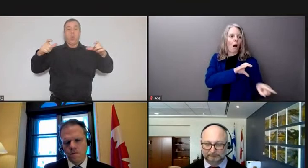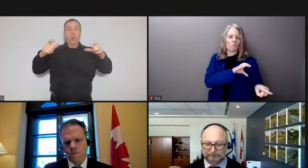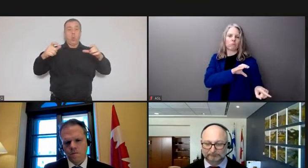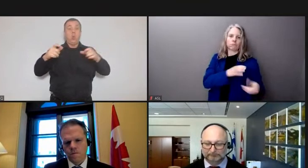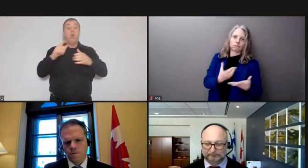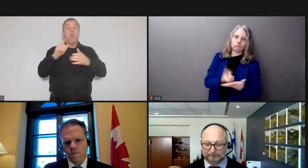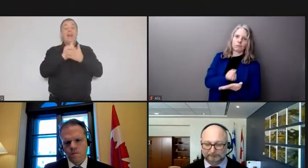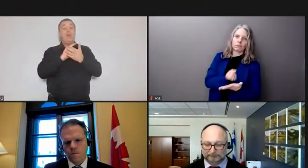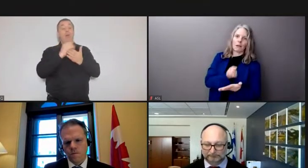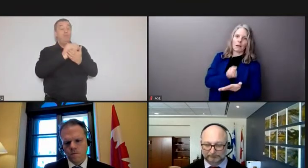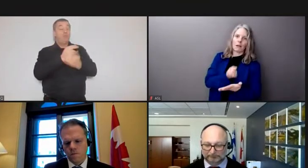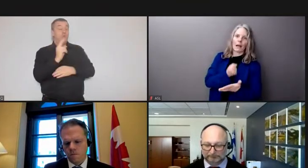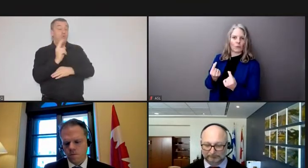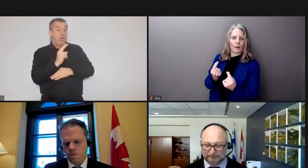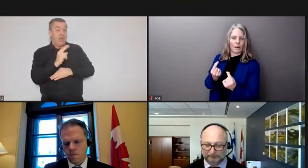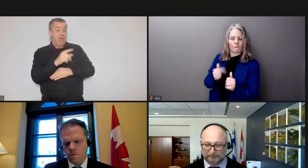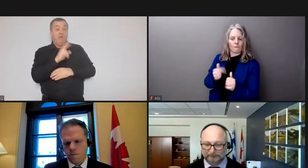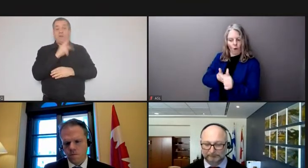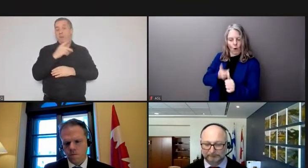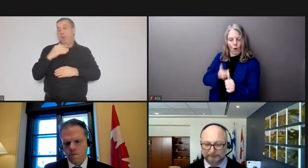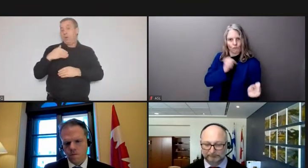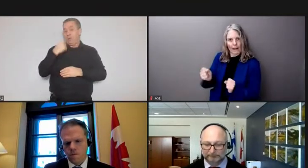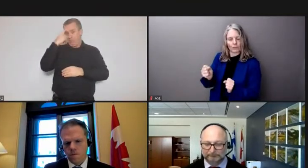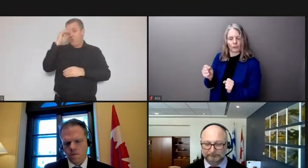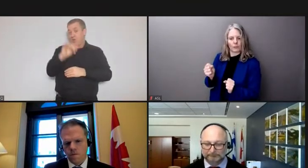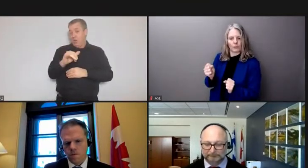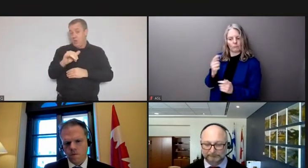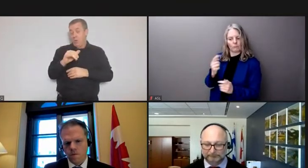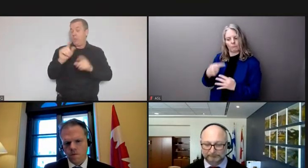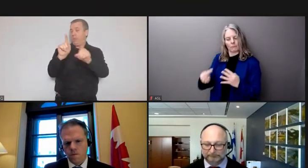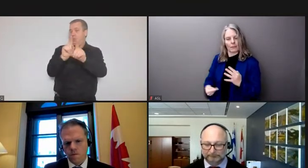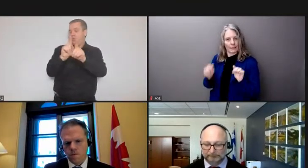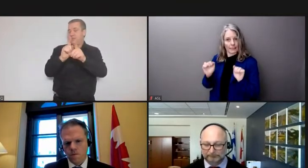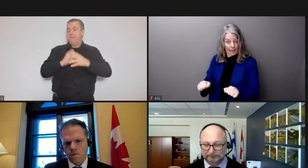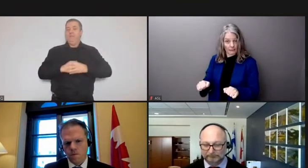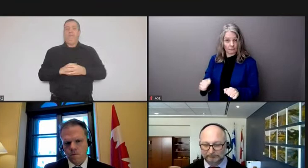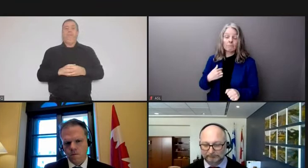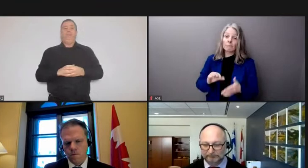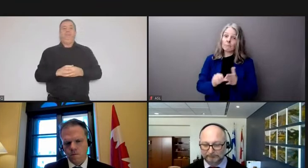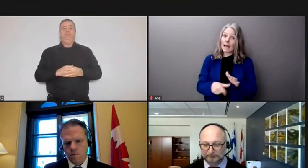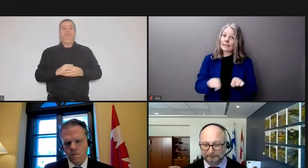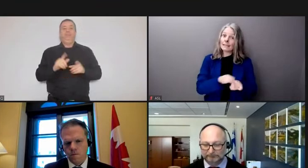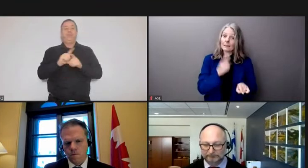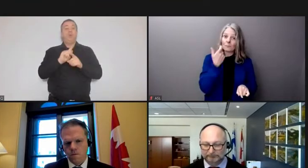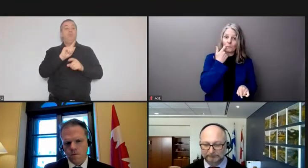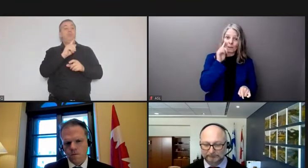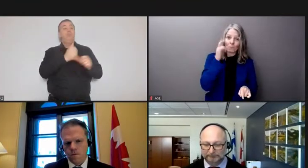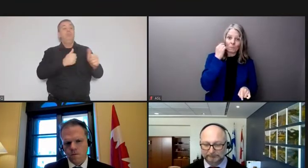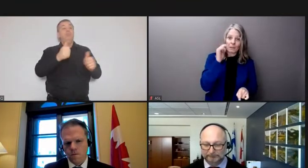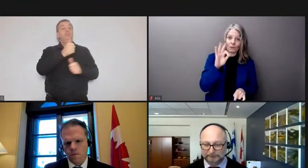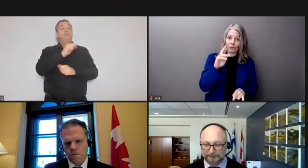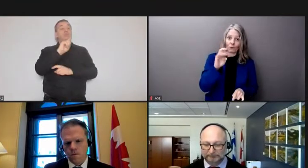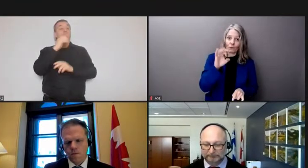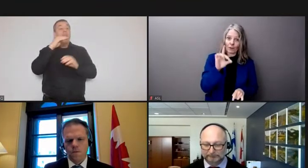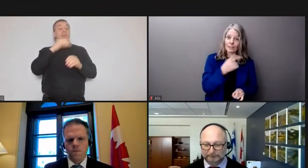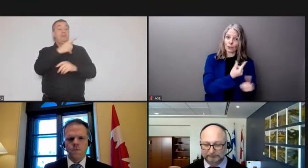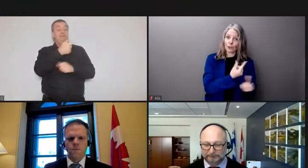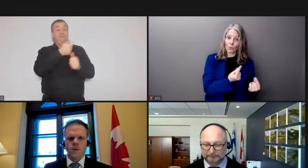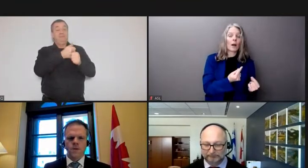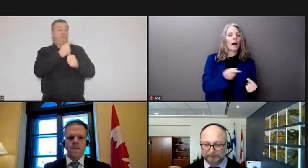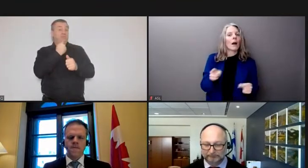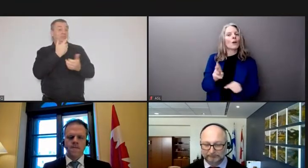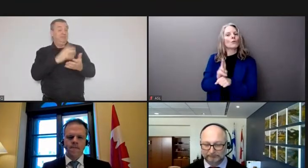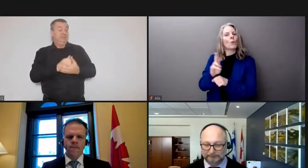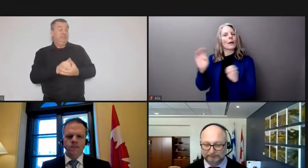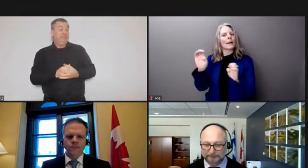to that I would also stress that as you've heard Deputy Prime Minister Freeland say the ability to use the Emergencies Act to stop the